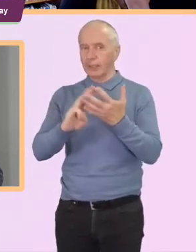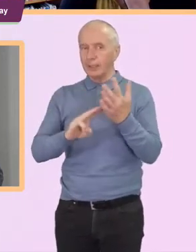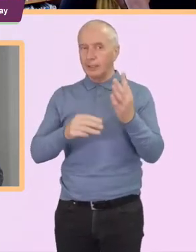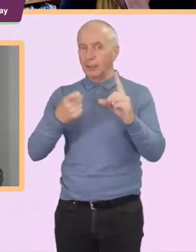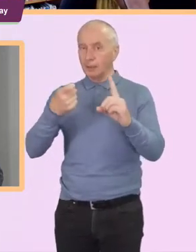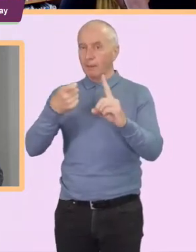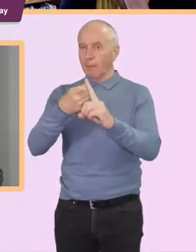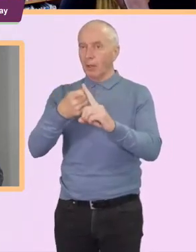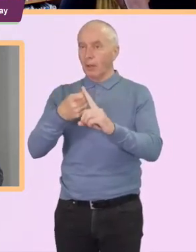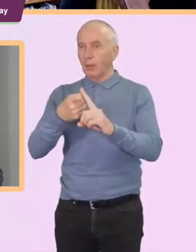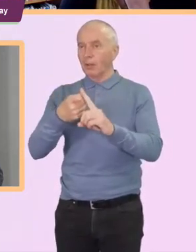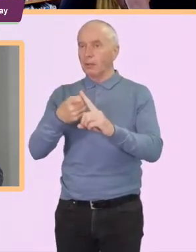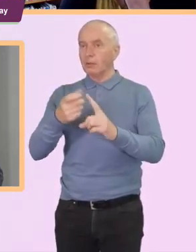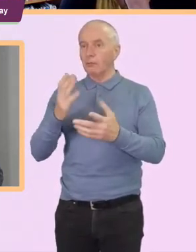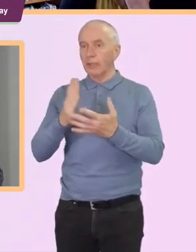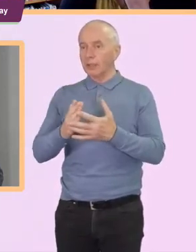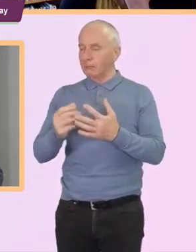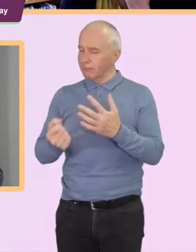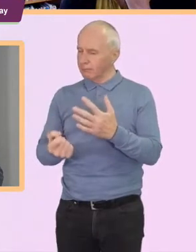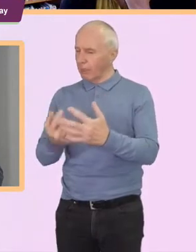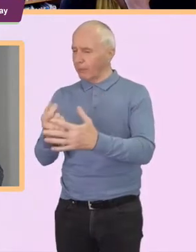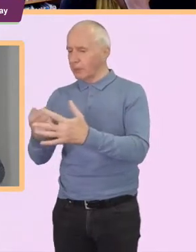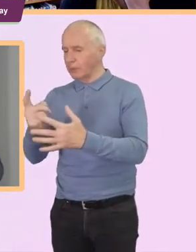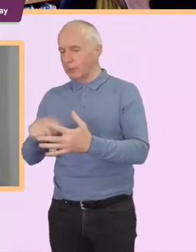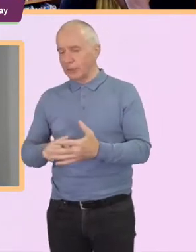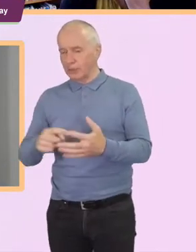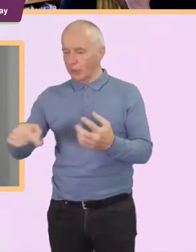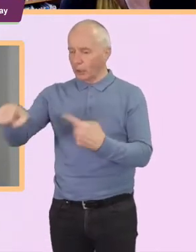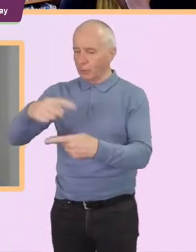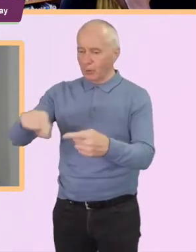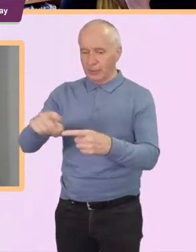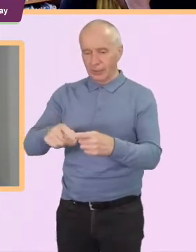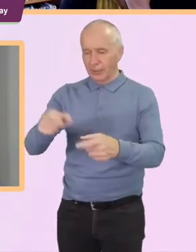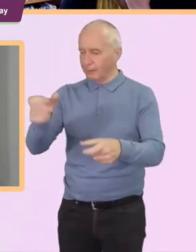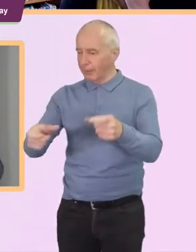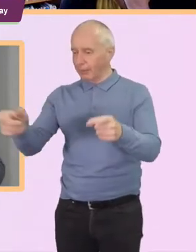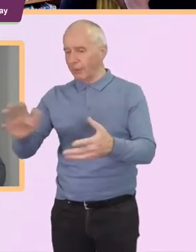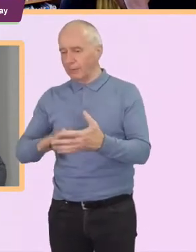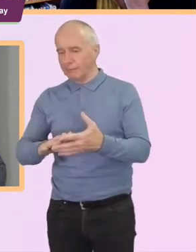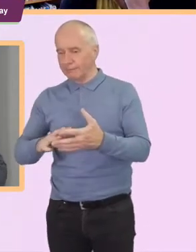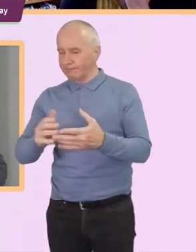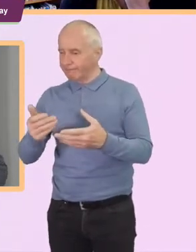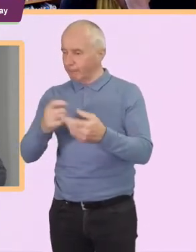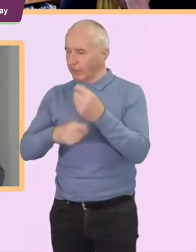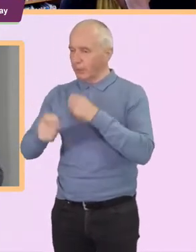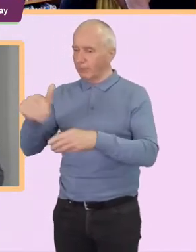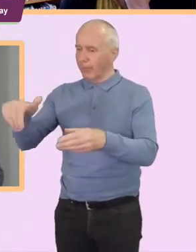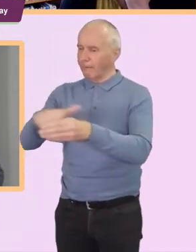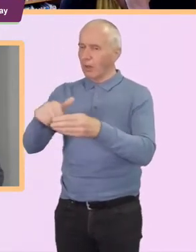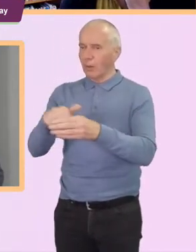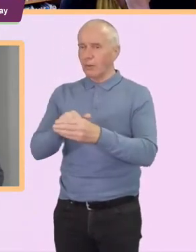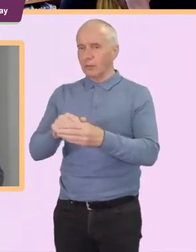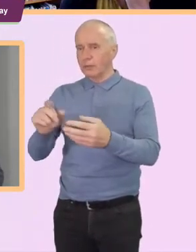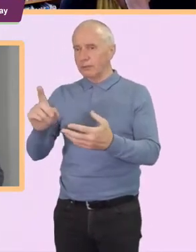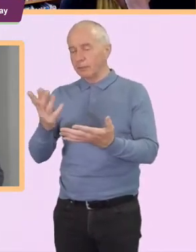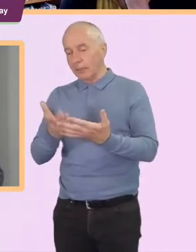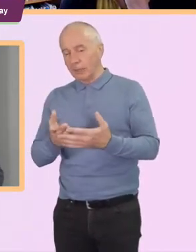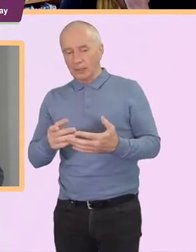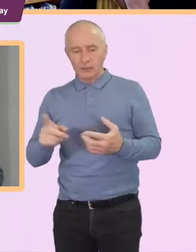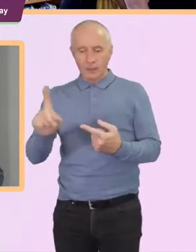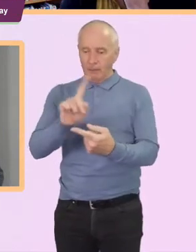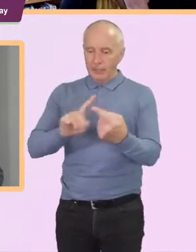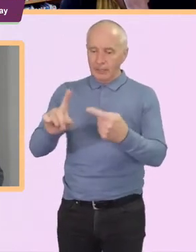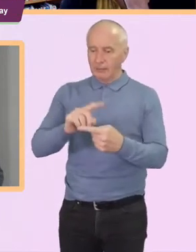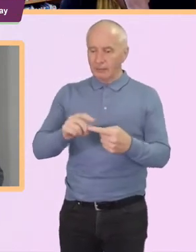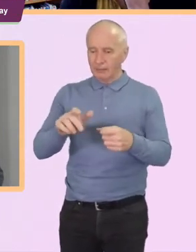um there are many opportunities as communities stakeholders get involved if there's a meeting taking place about a local woodland um I'm